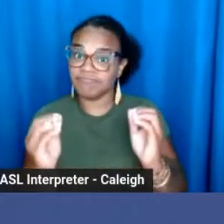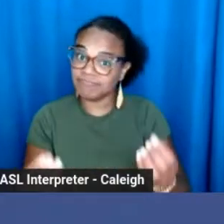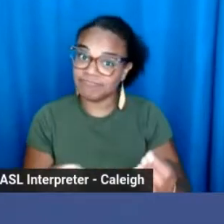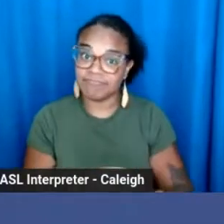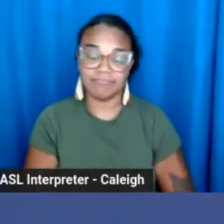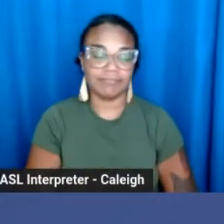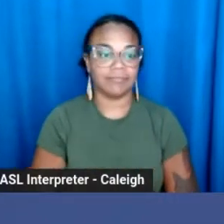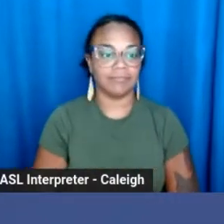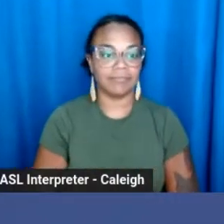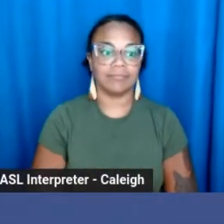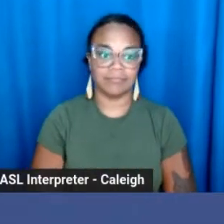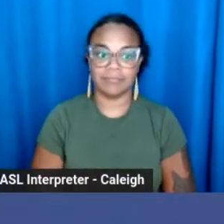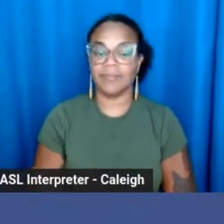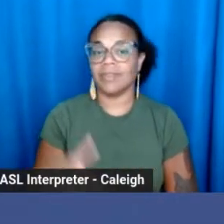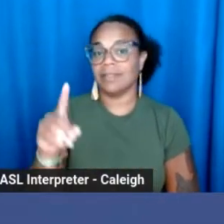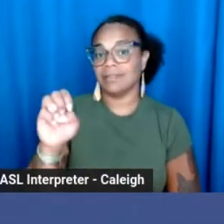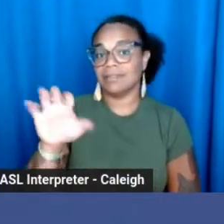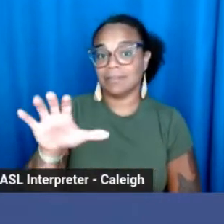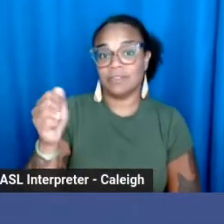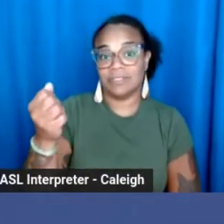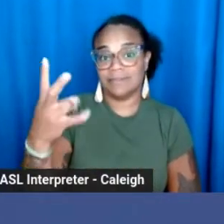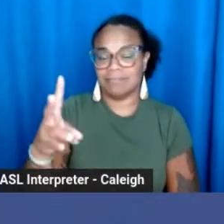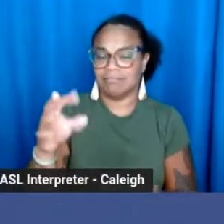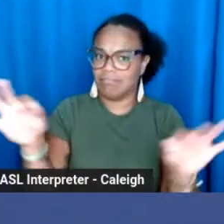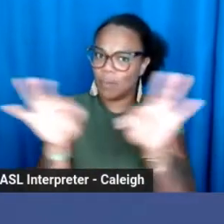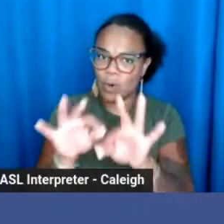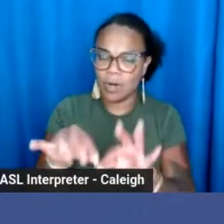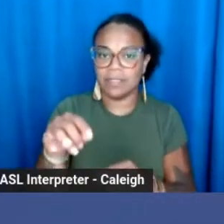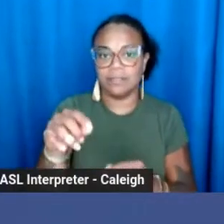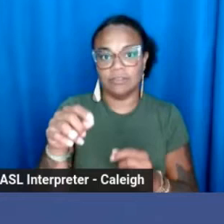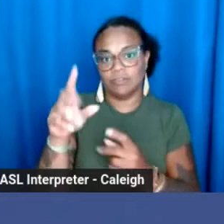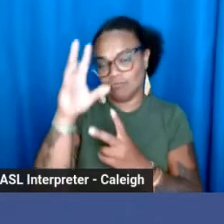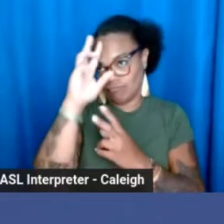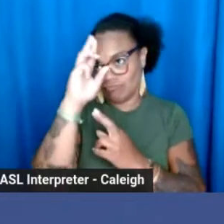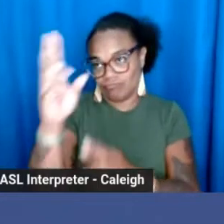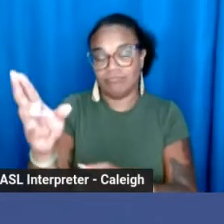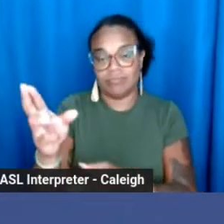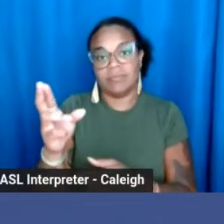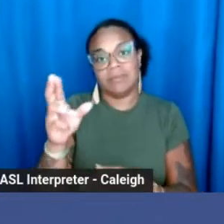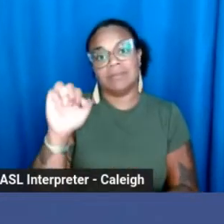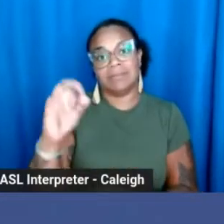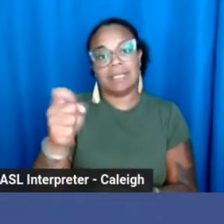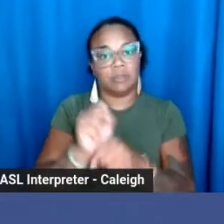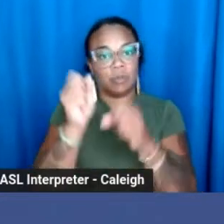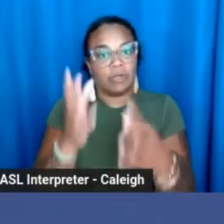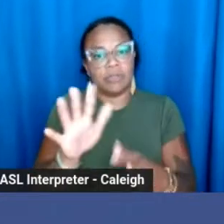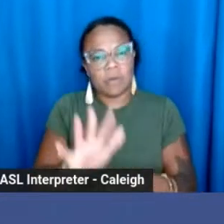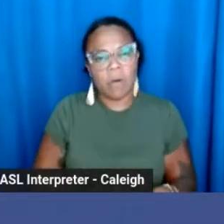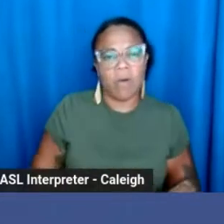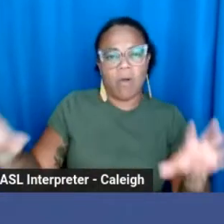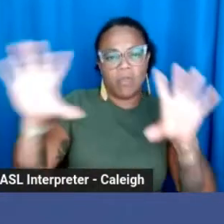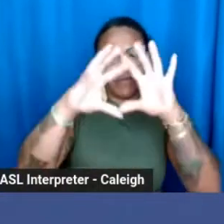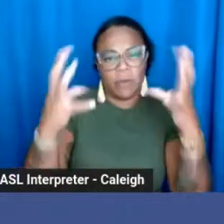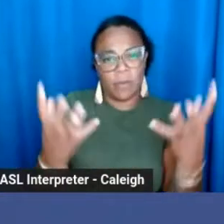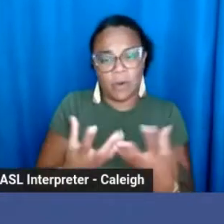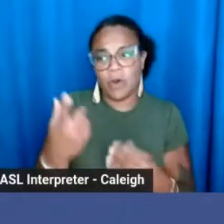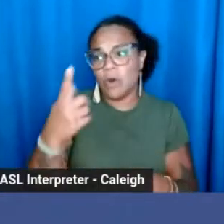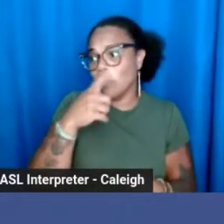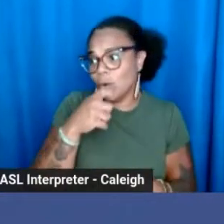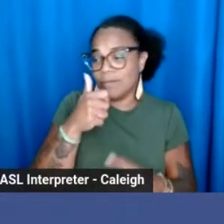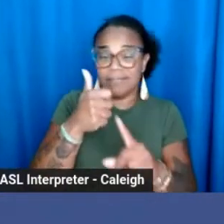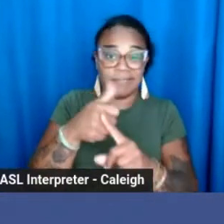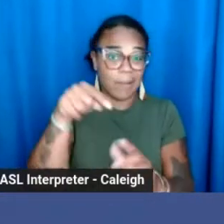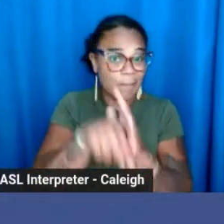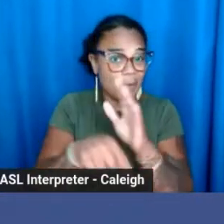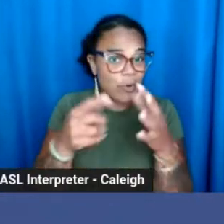This day is important to acknowledge the sex workers throughout the world that have been murdered or